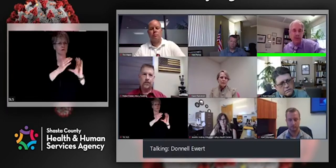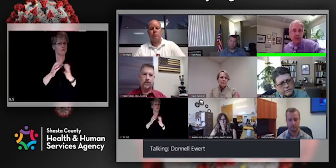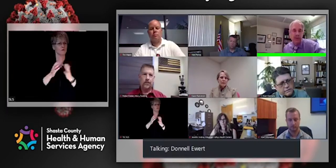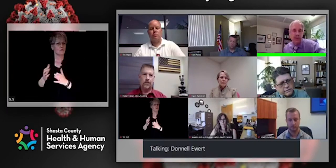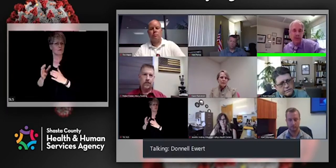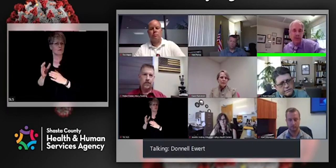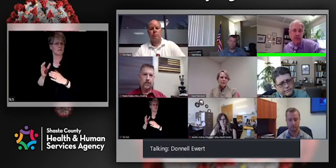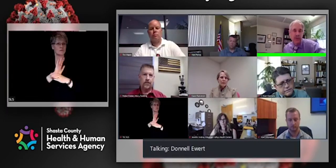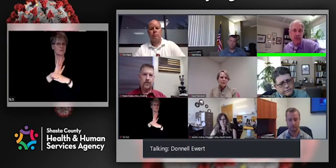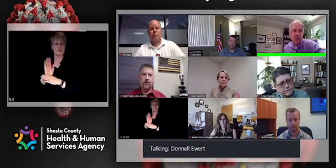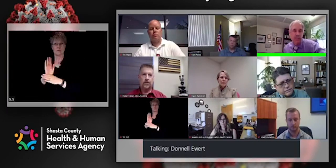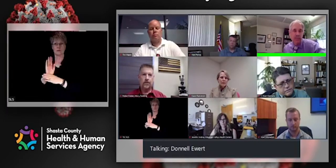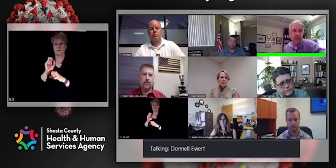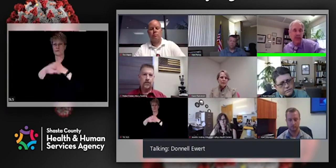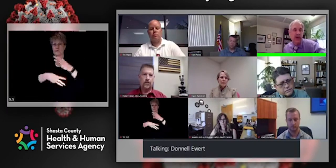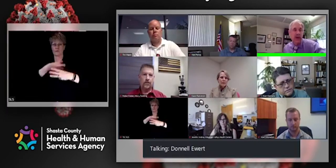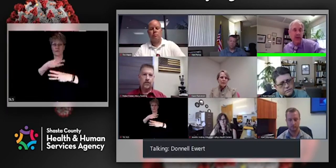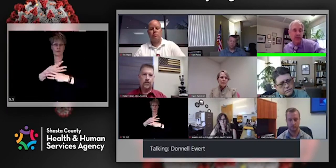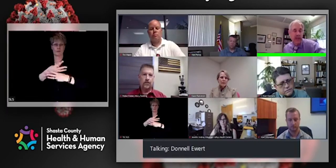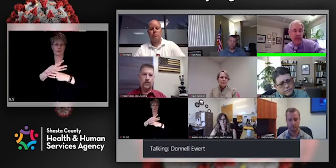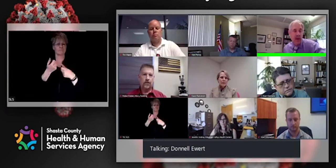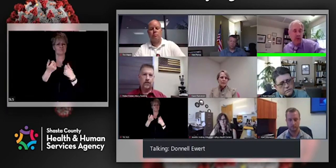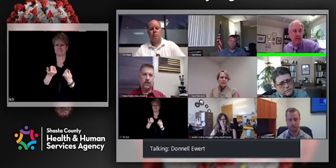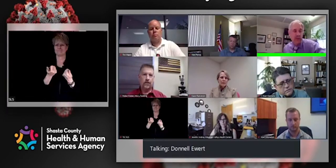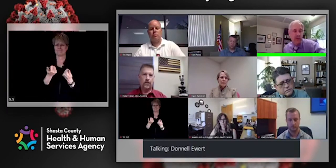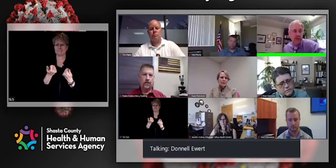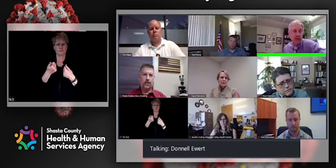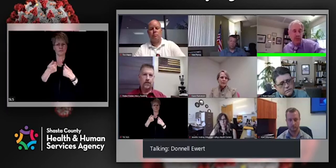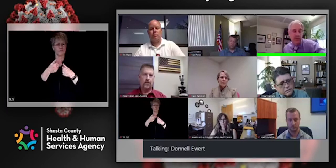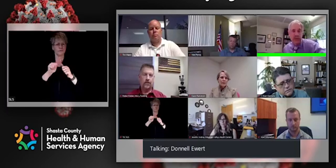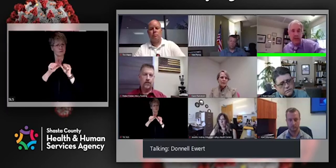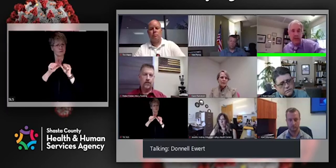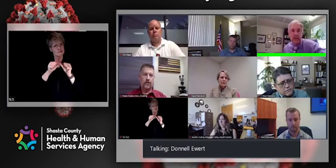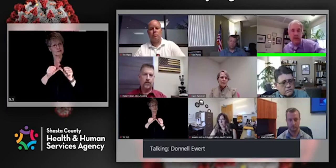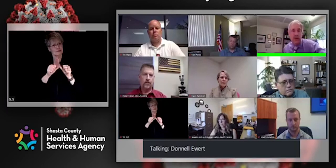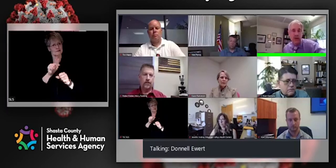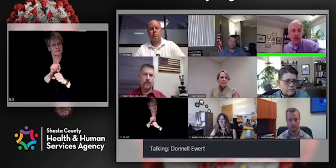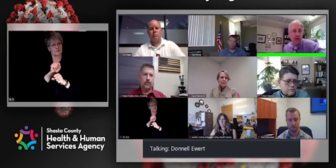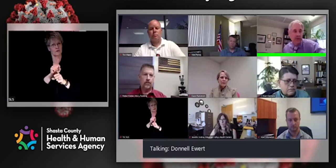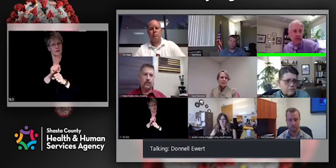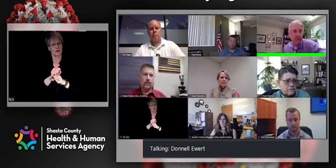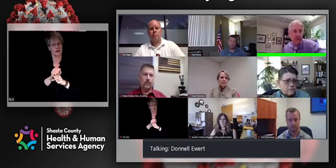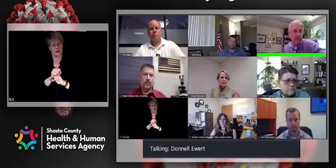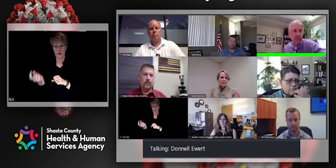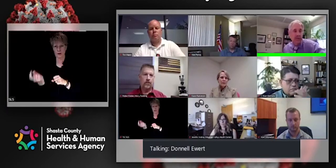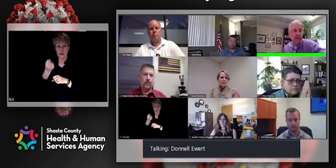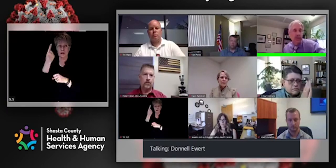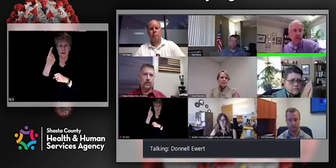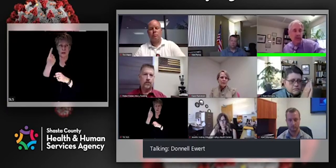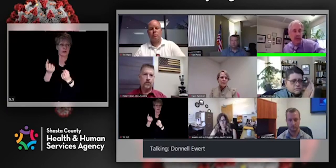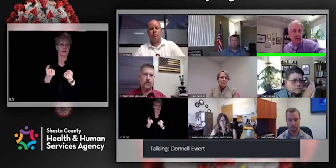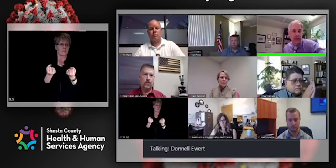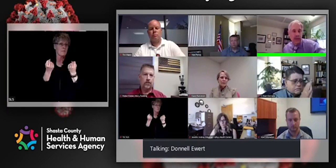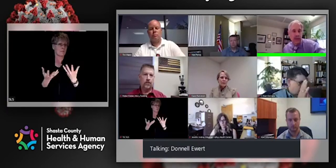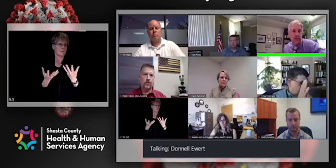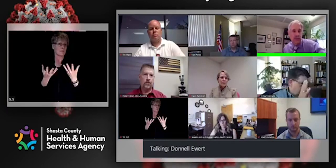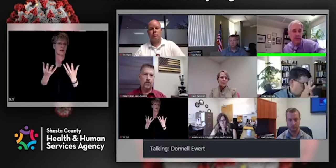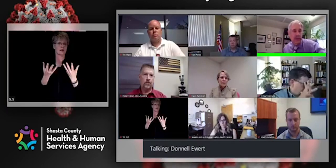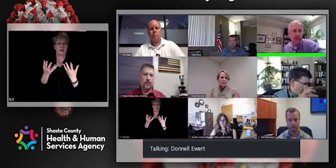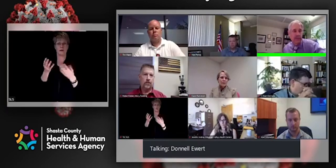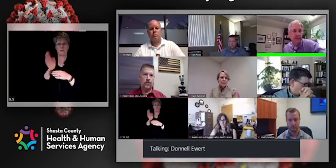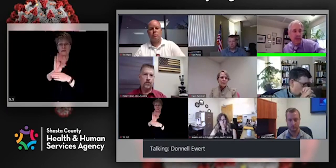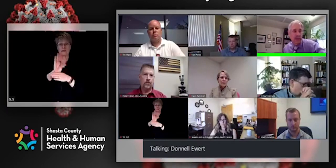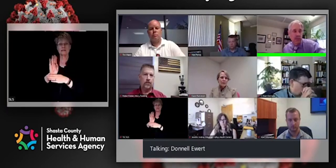end up on the monitoring list. And, you know, there are many counties now in the Sacramento Valley that are on the monitoring list, including Glen,